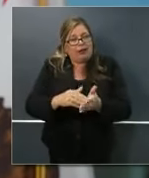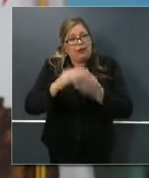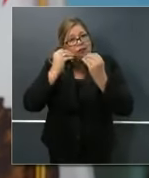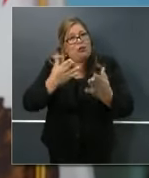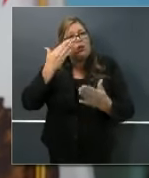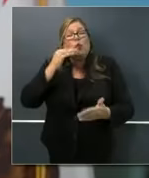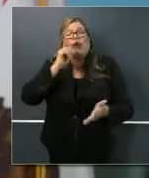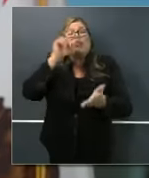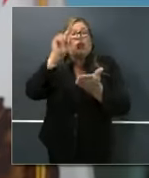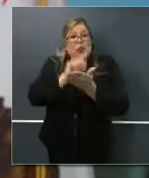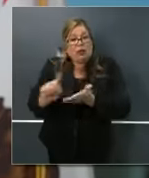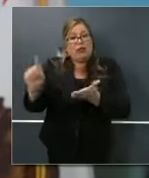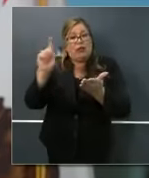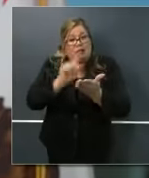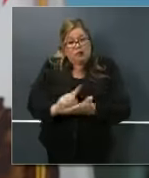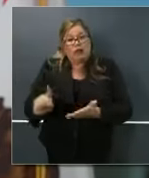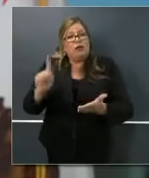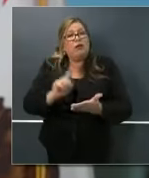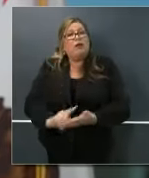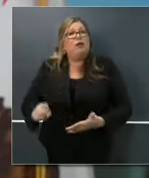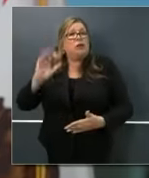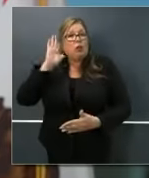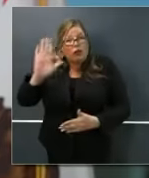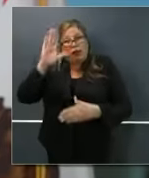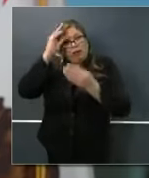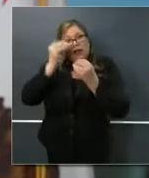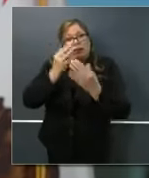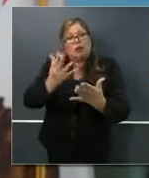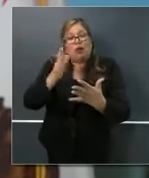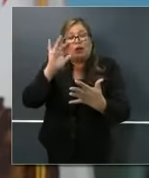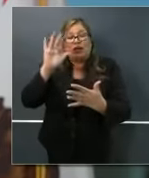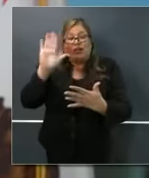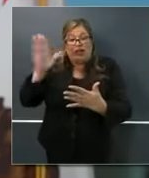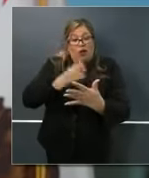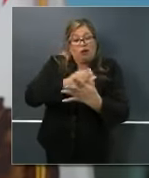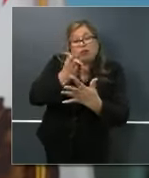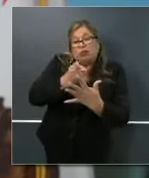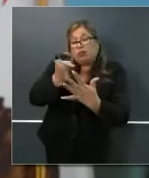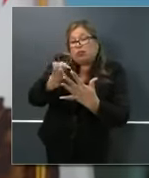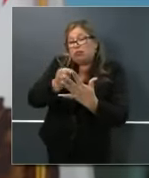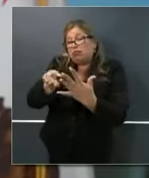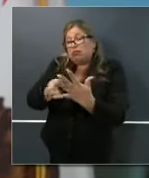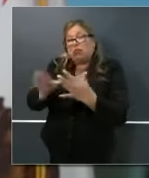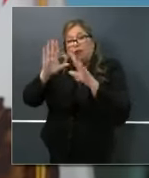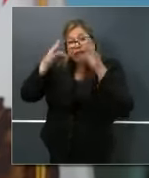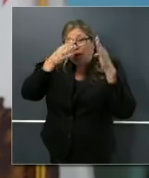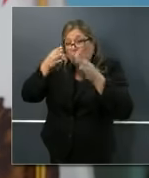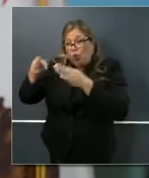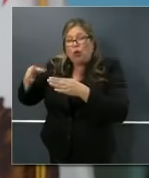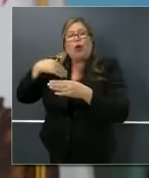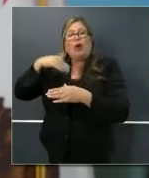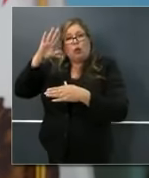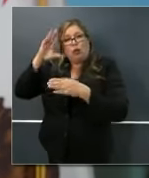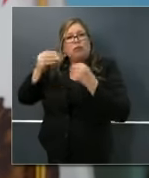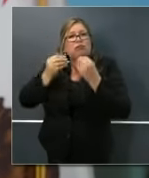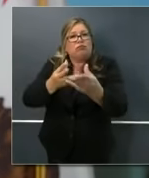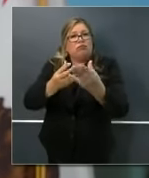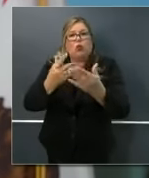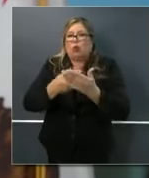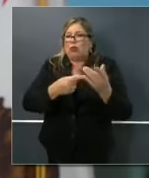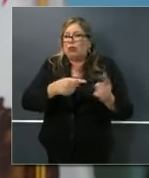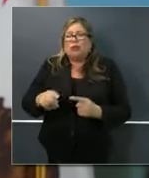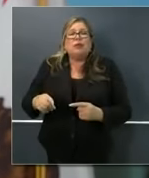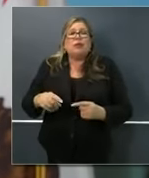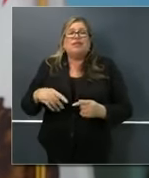basis. I'll be updating you on every task force and where they are pursuant to those guidelines we put out